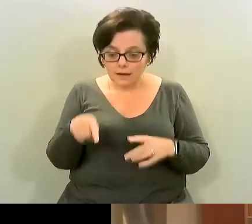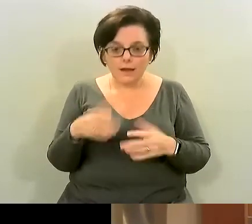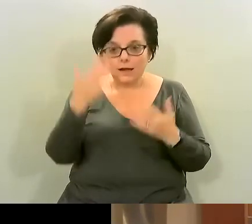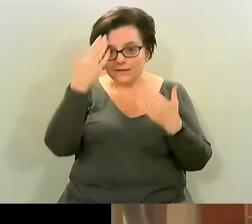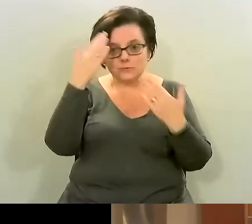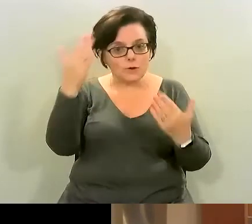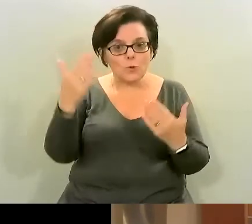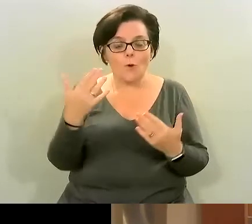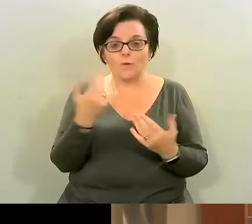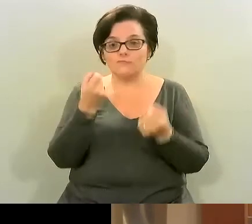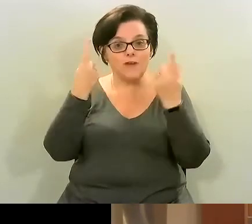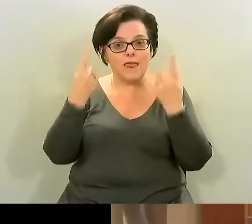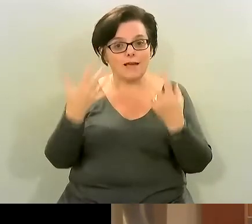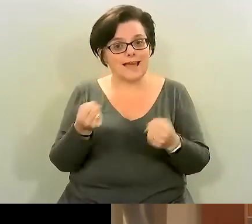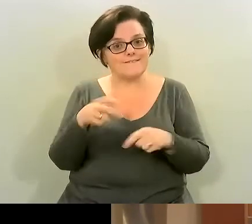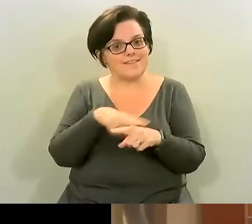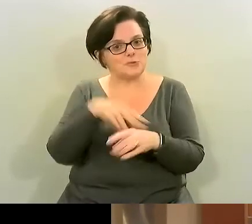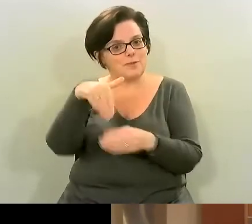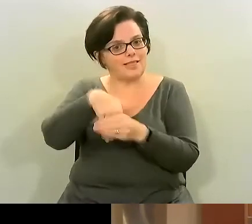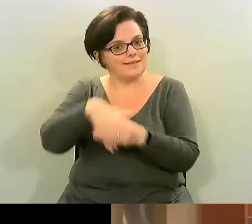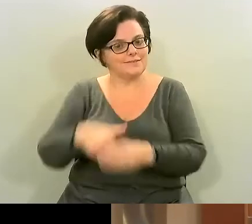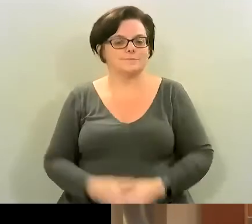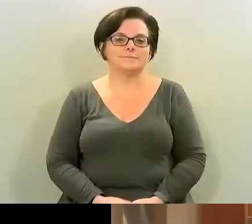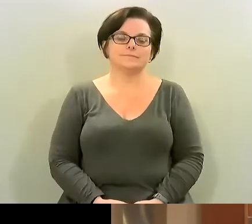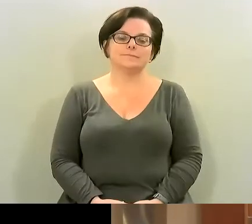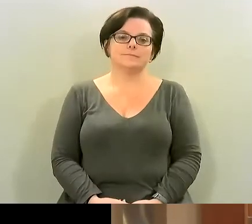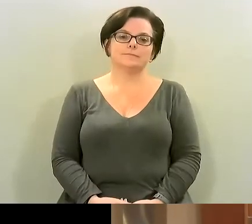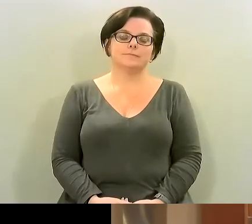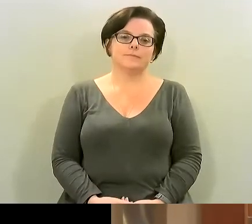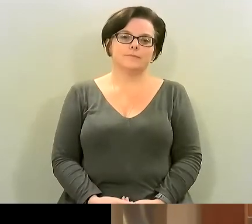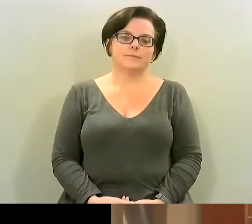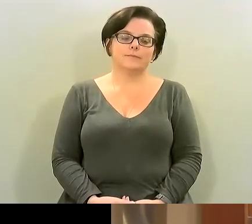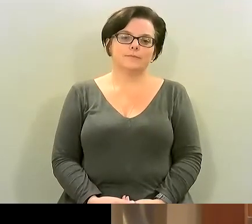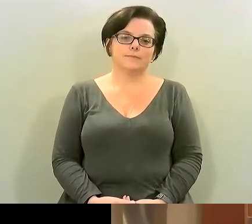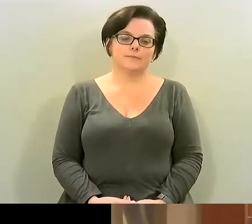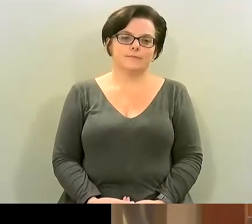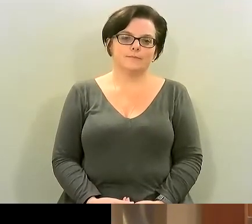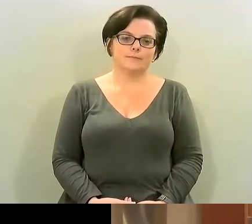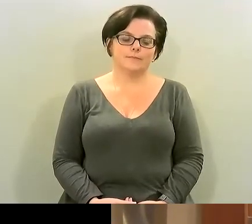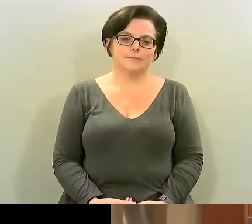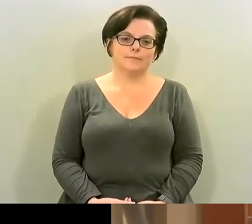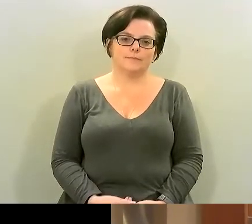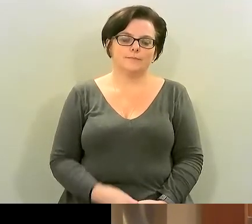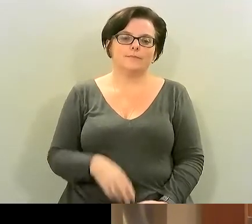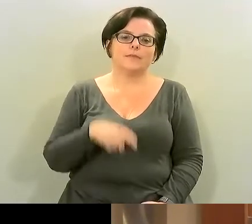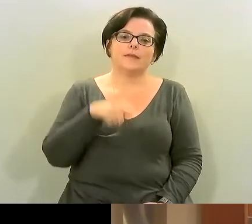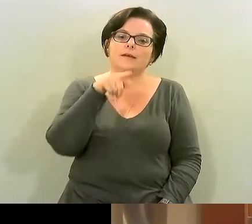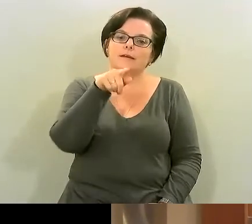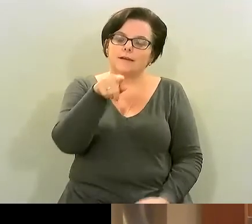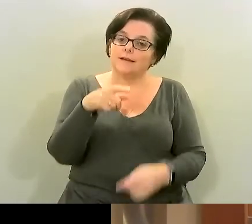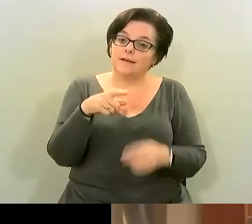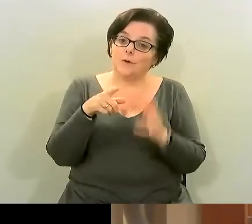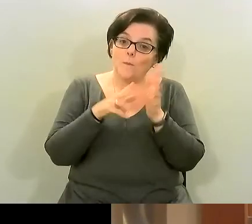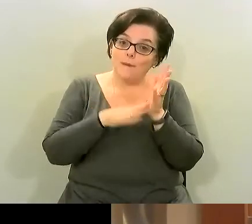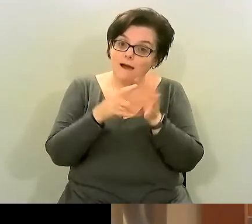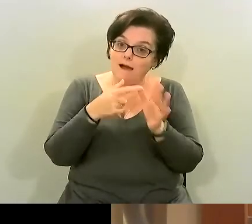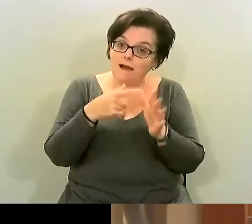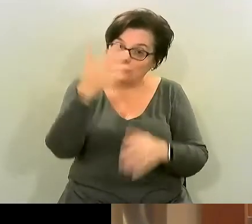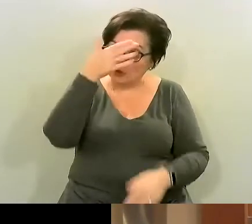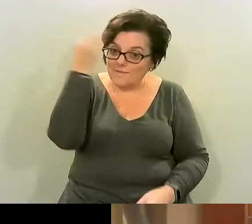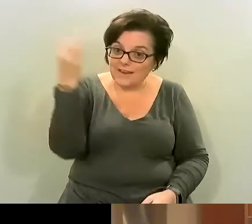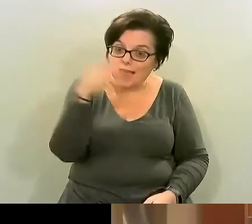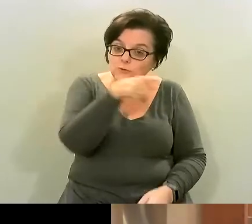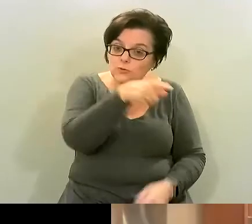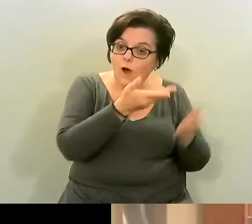vegetables in it brilliant uma i think you said that i'm in charge of making sure you don't burn the um cauliflower do you want to just have a quick check